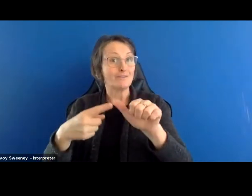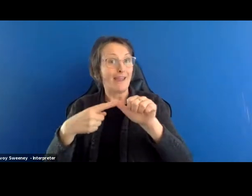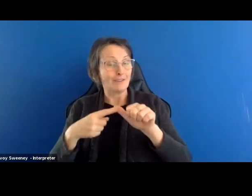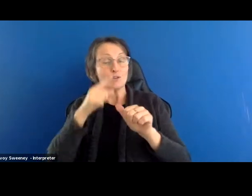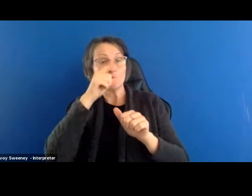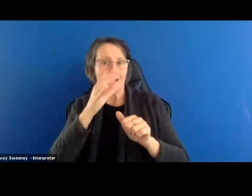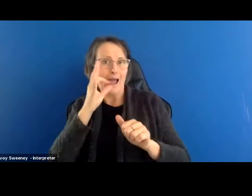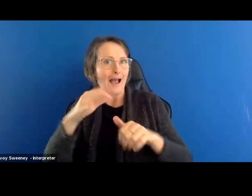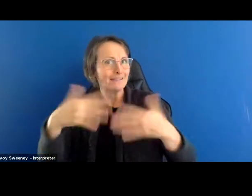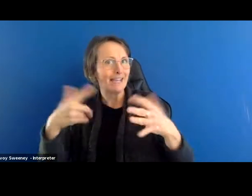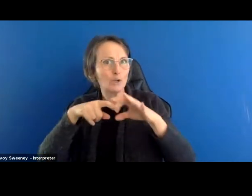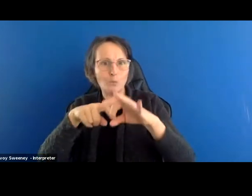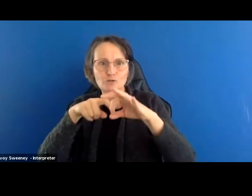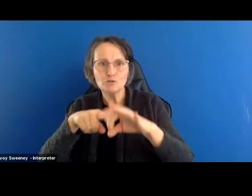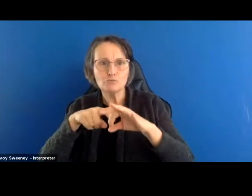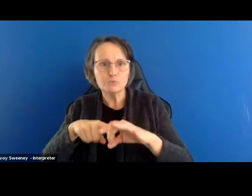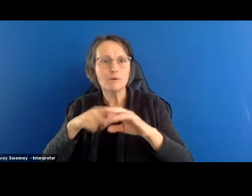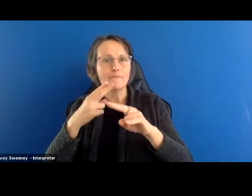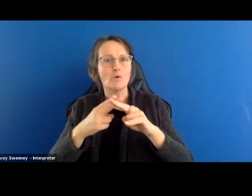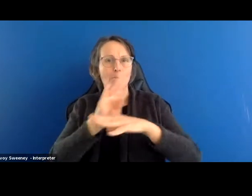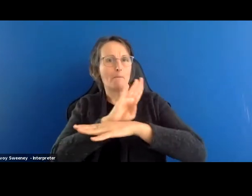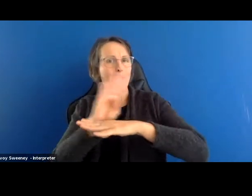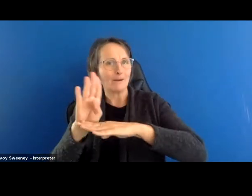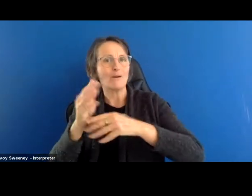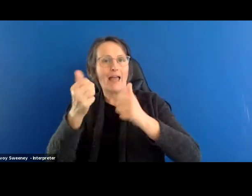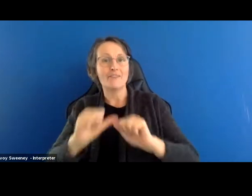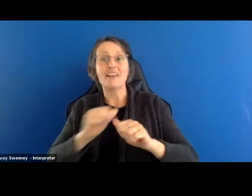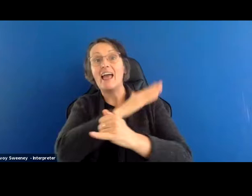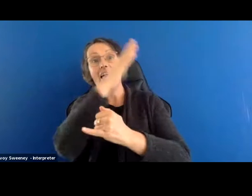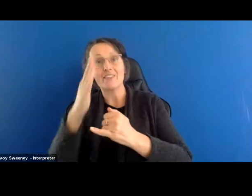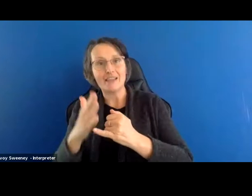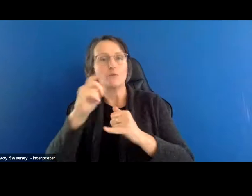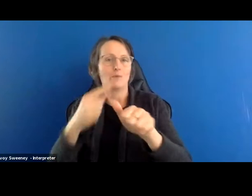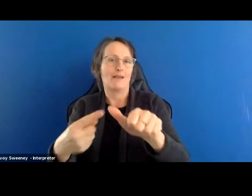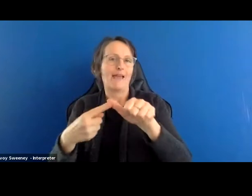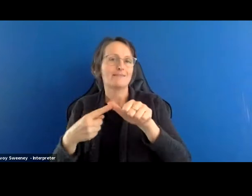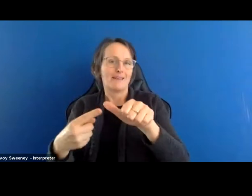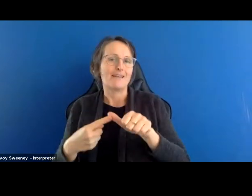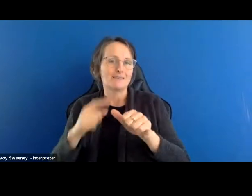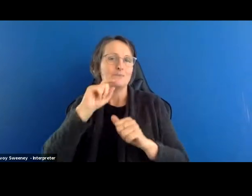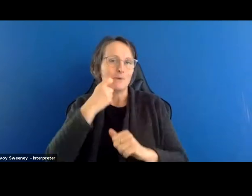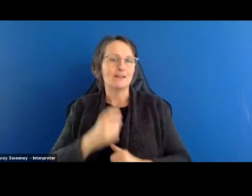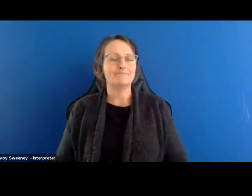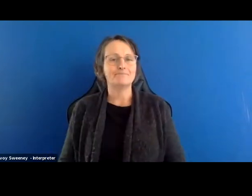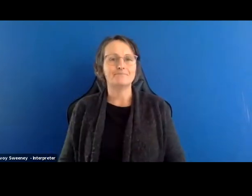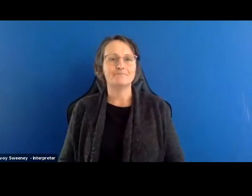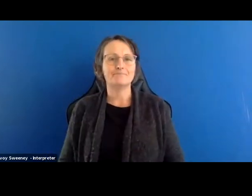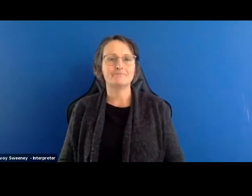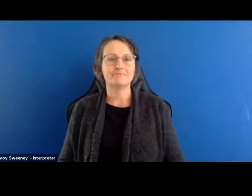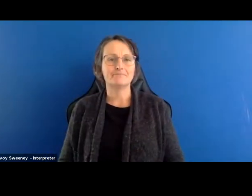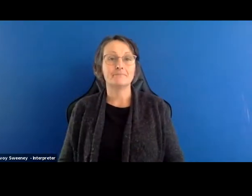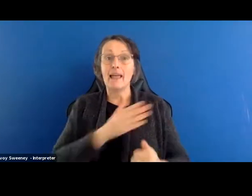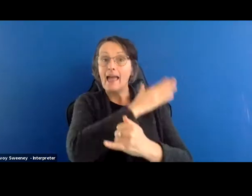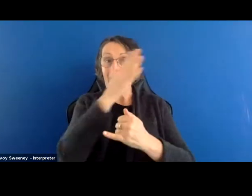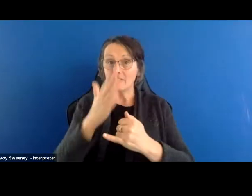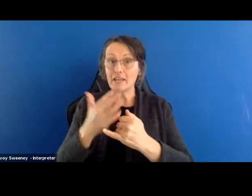to the panelists for our Q&A and answer session at the end of the talk. We'll have some time at